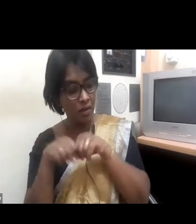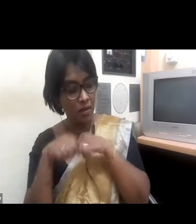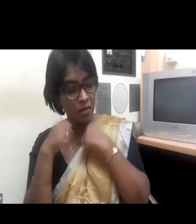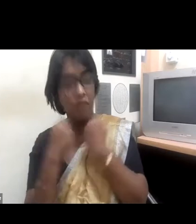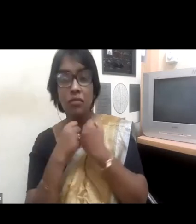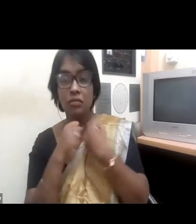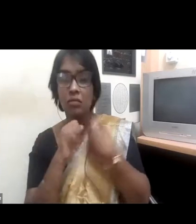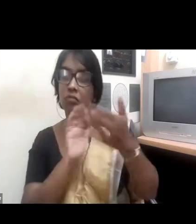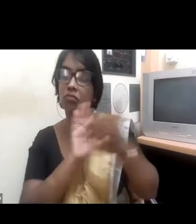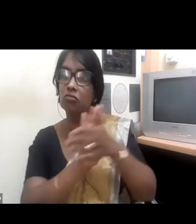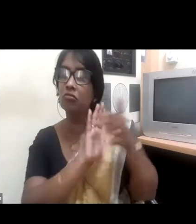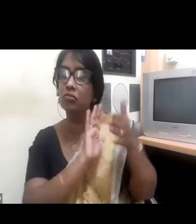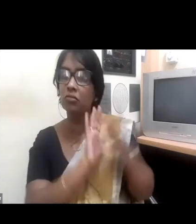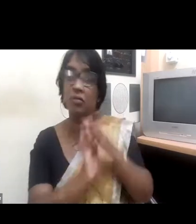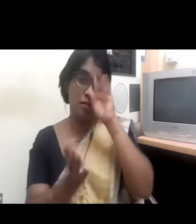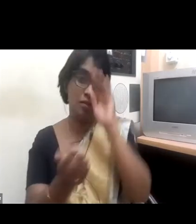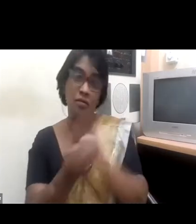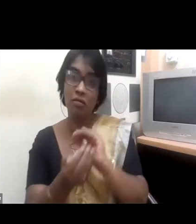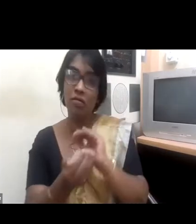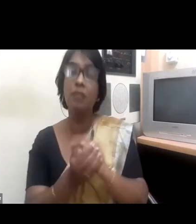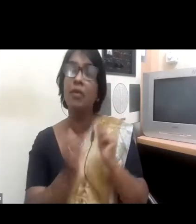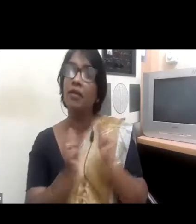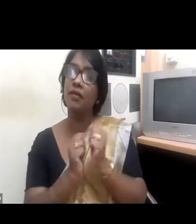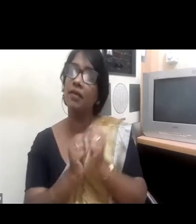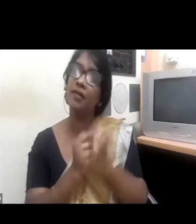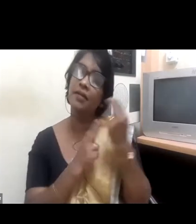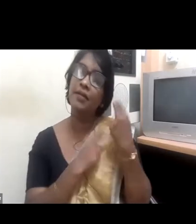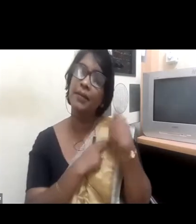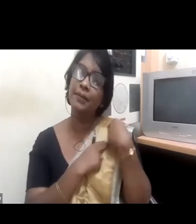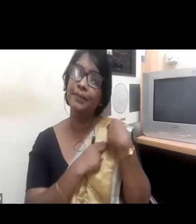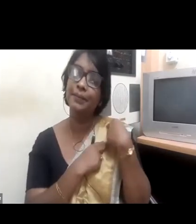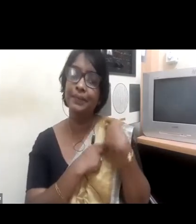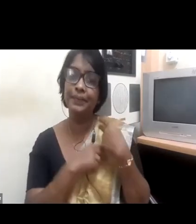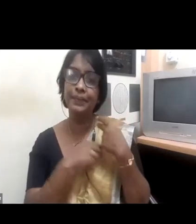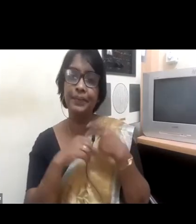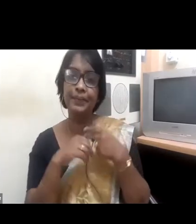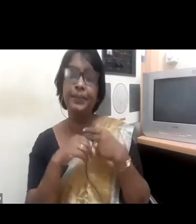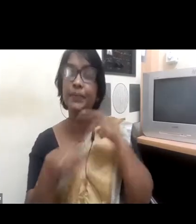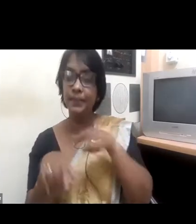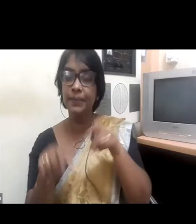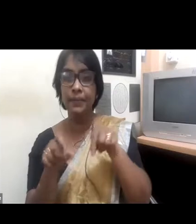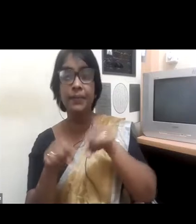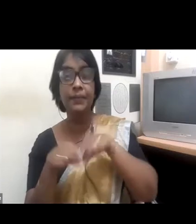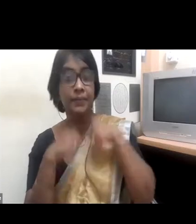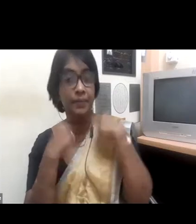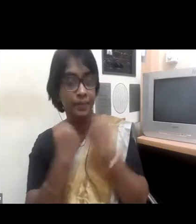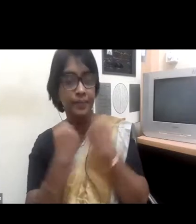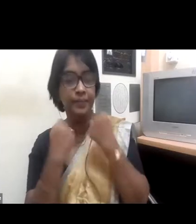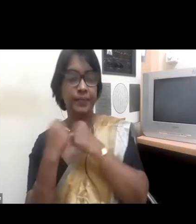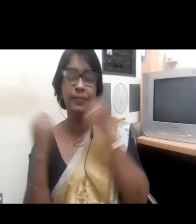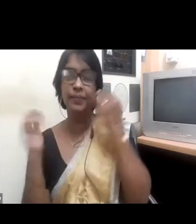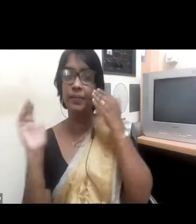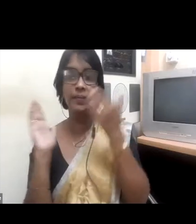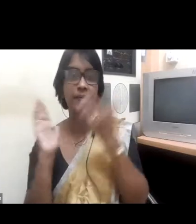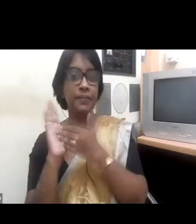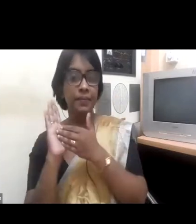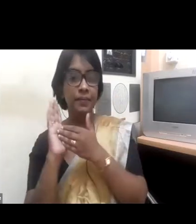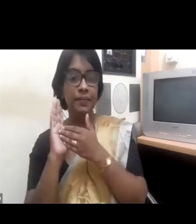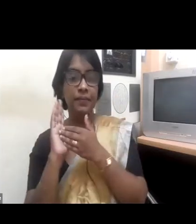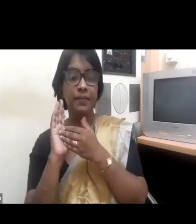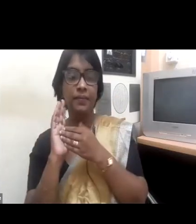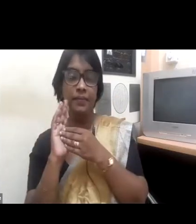that you're working to safeguard the best interest of the company, you tend to forego your ego. Also,